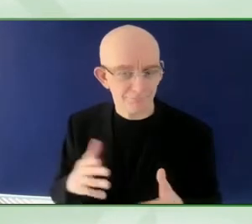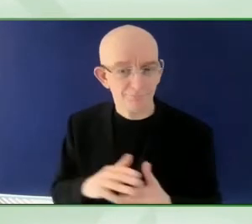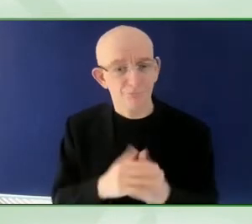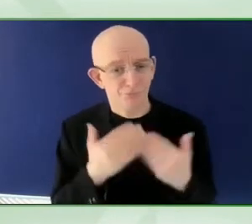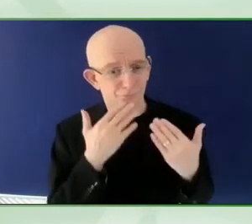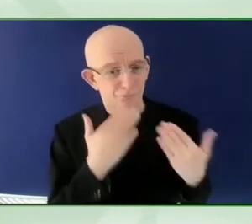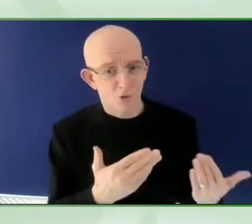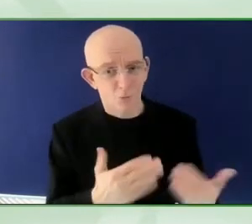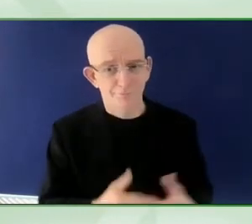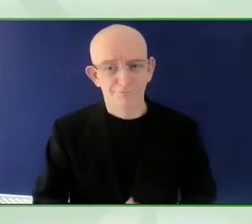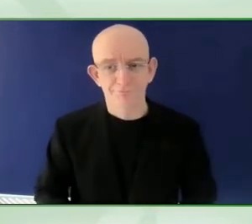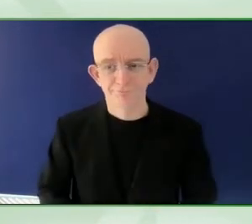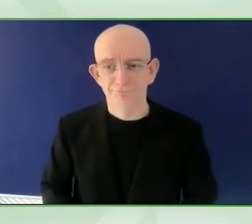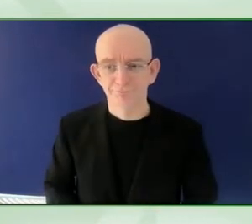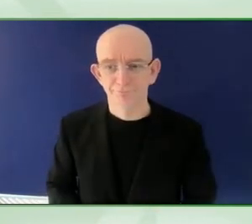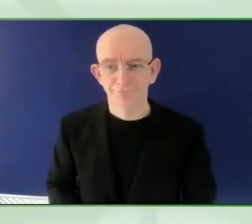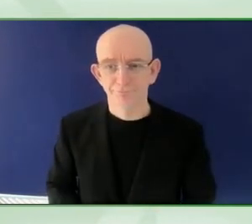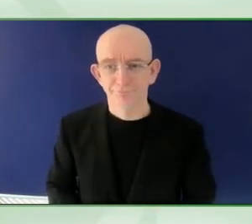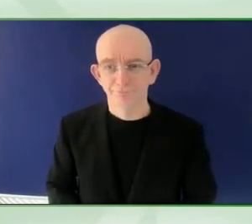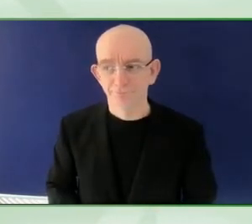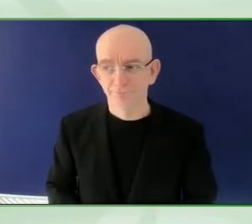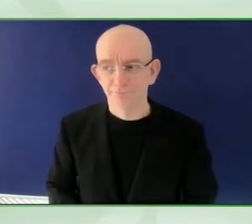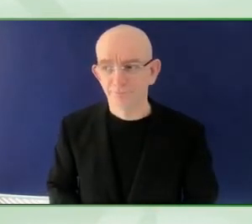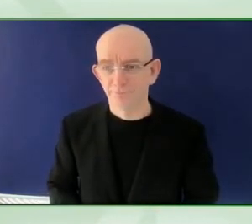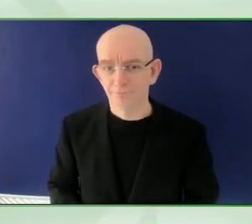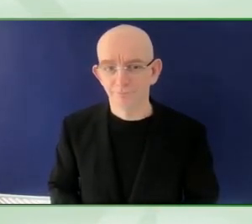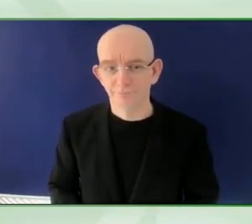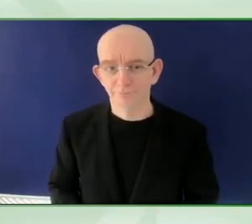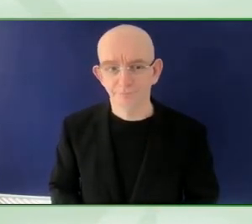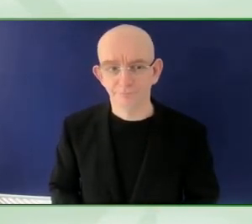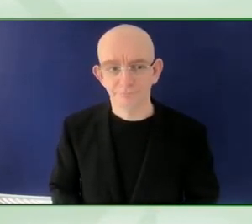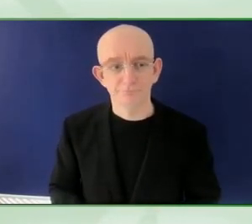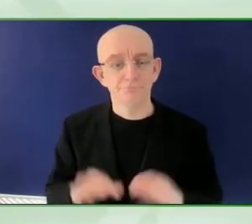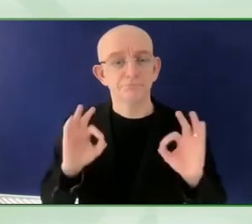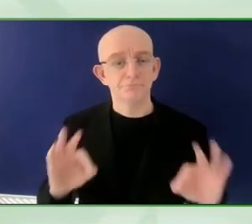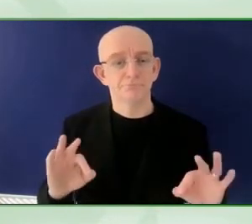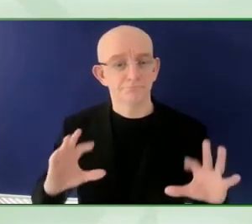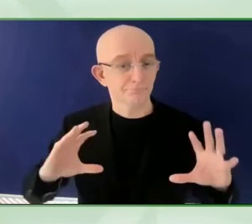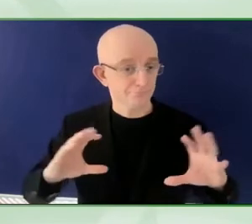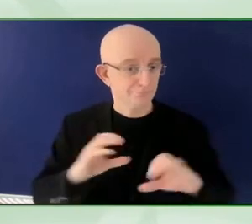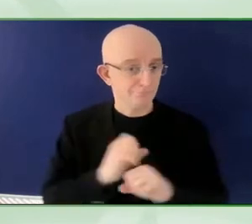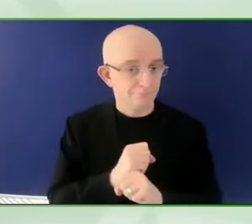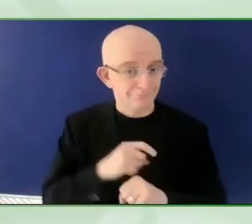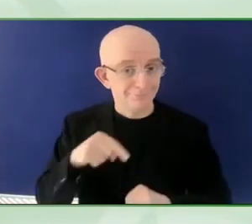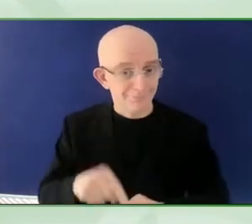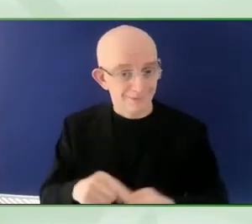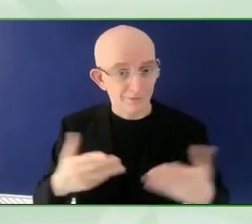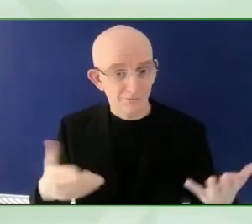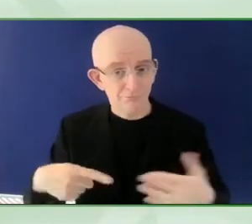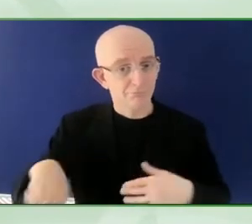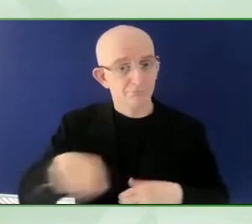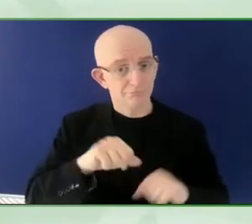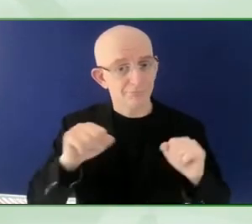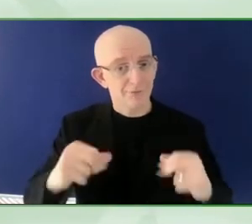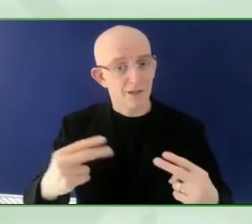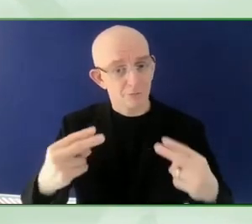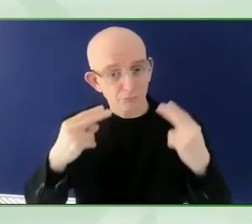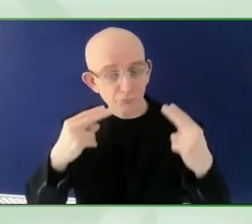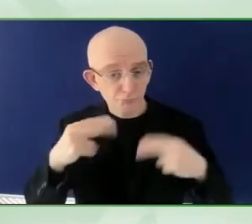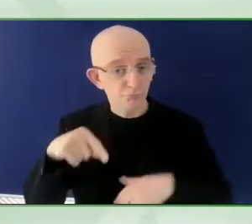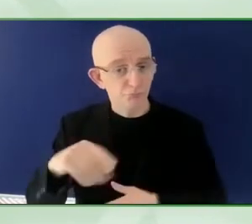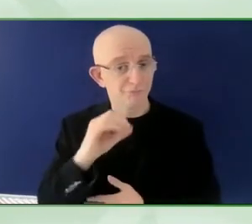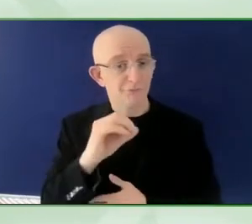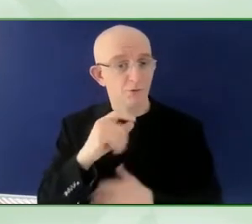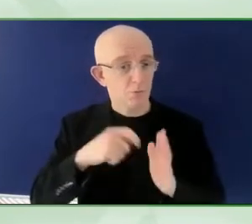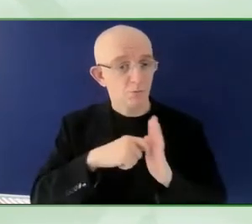with the GDS. Wherever you want us and need us to come in, we are happy to be